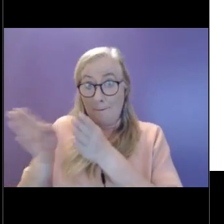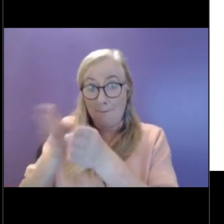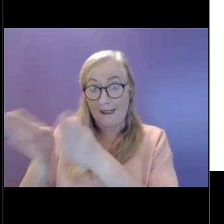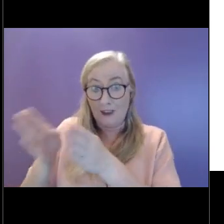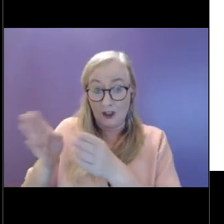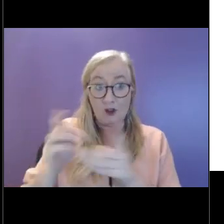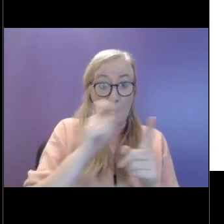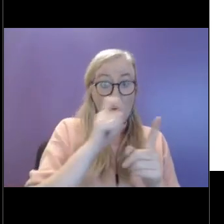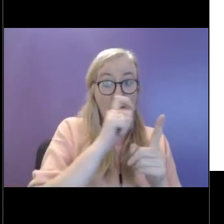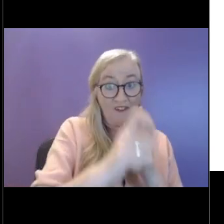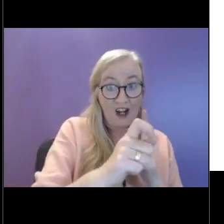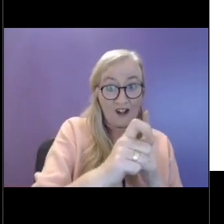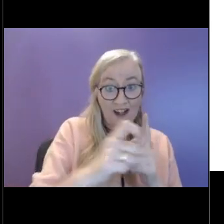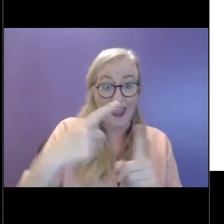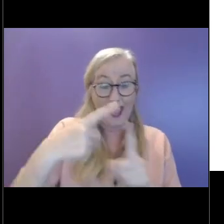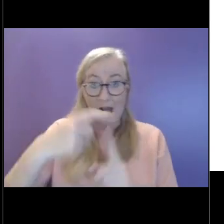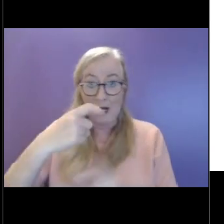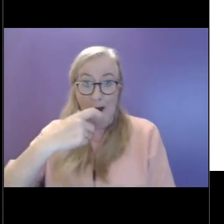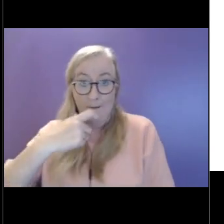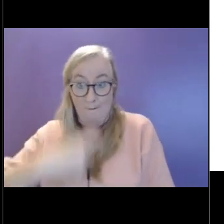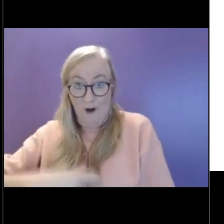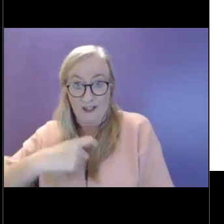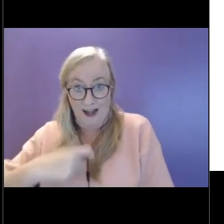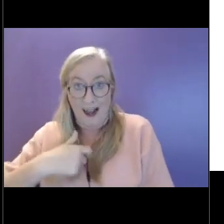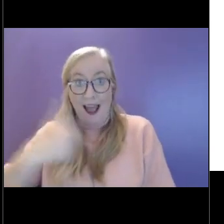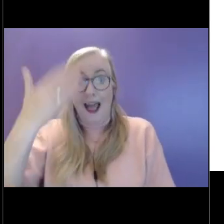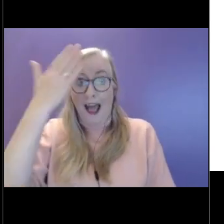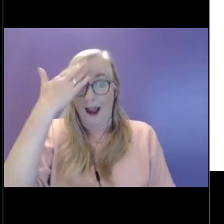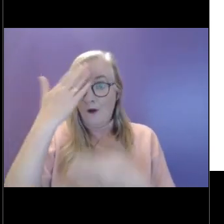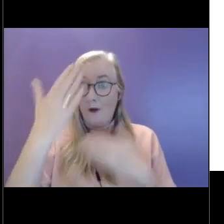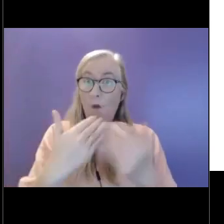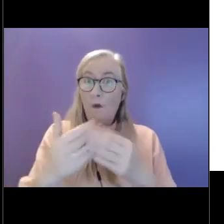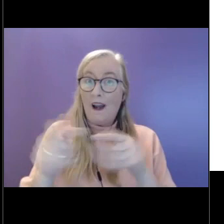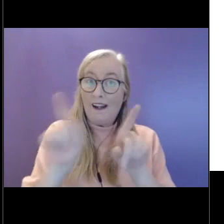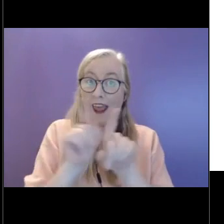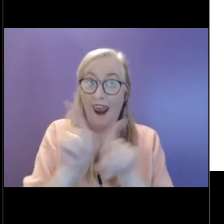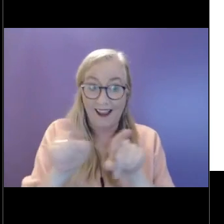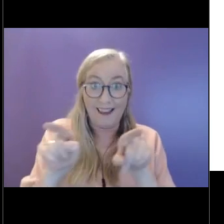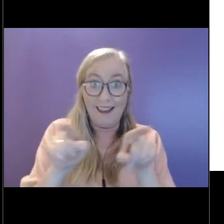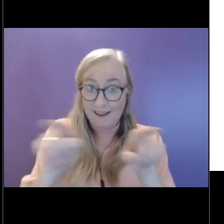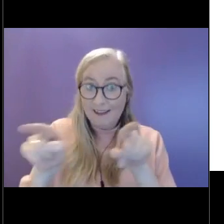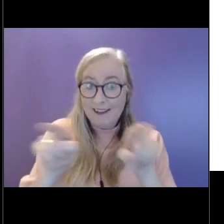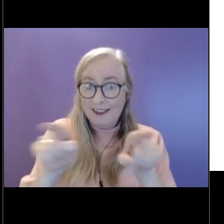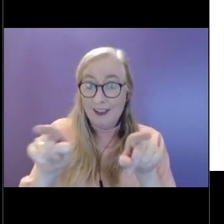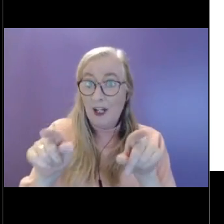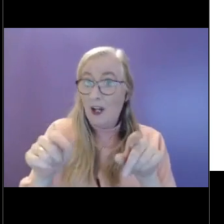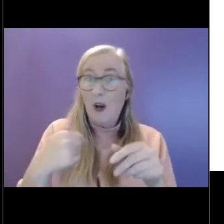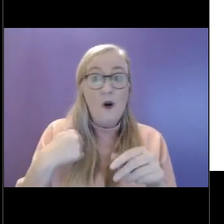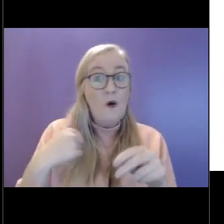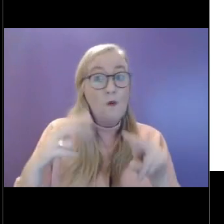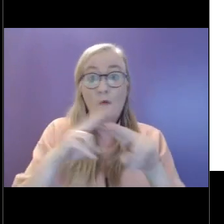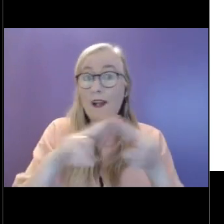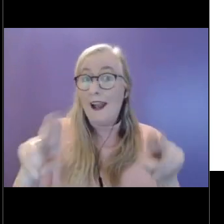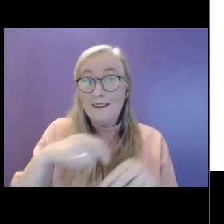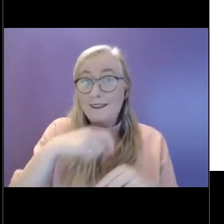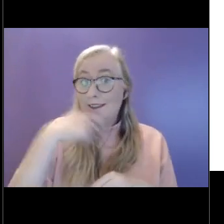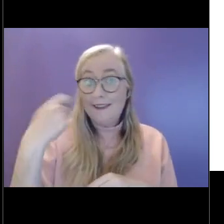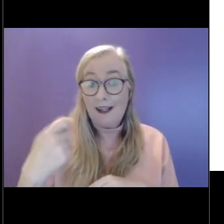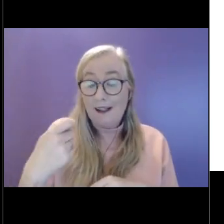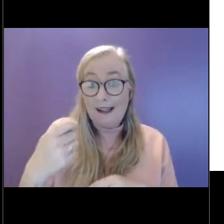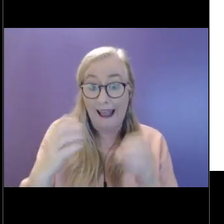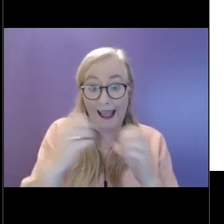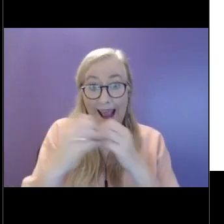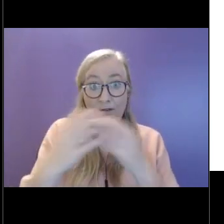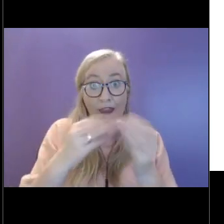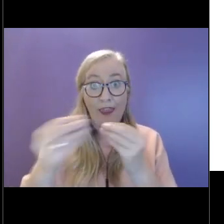but I know it personally and what that can be like. And so we're certainly not suggesting that all that we're juggling is suddenly going to